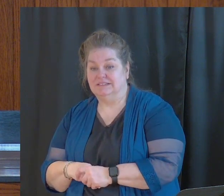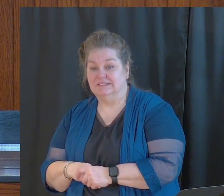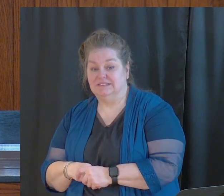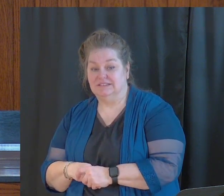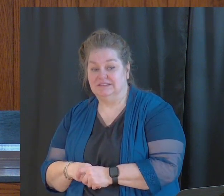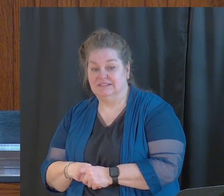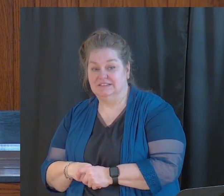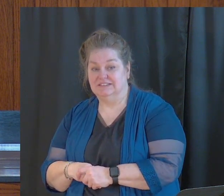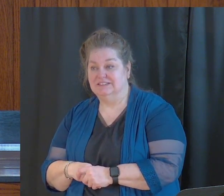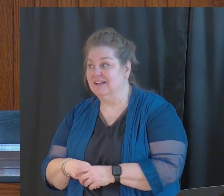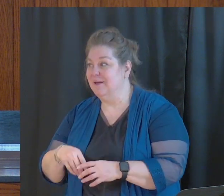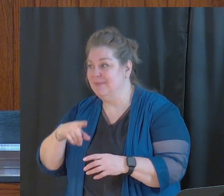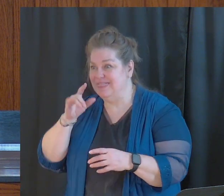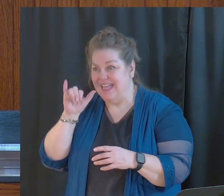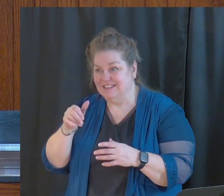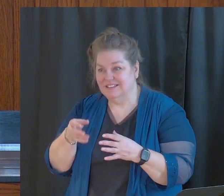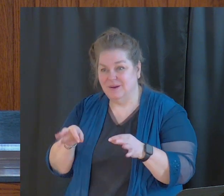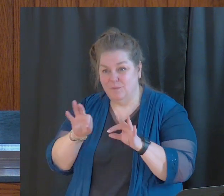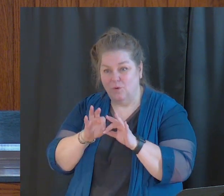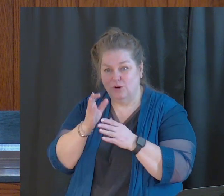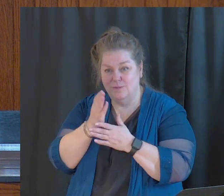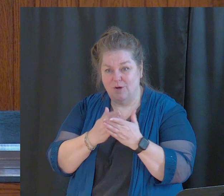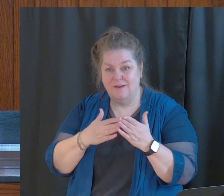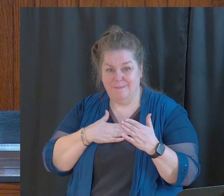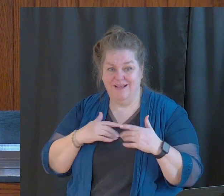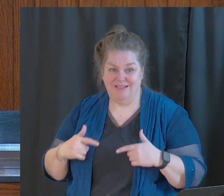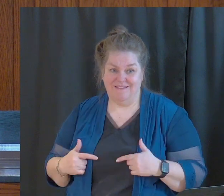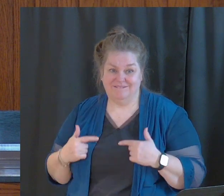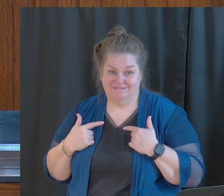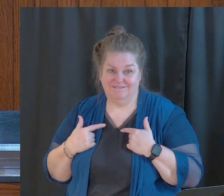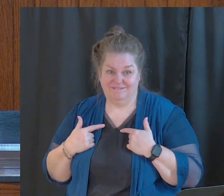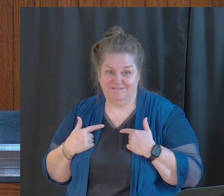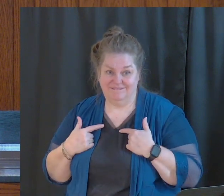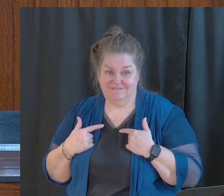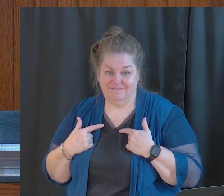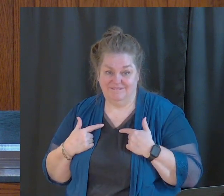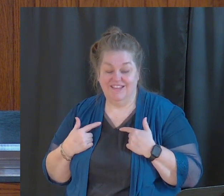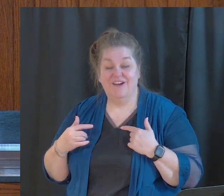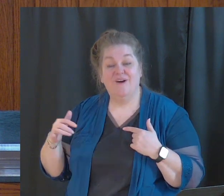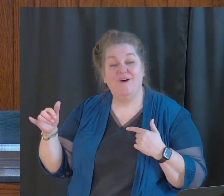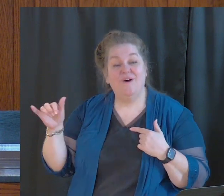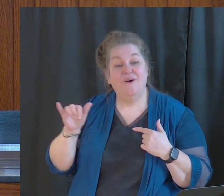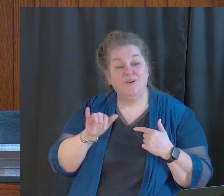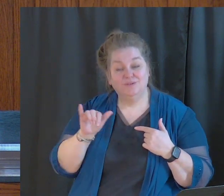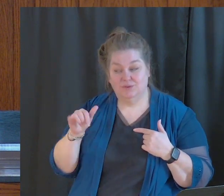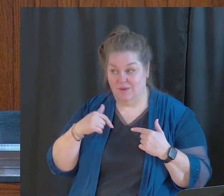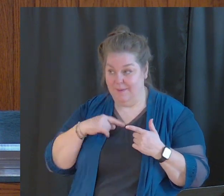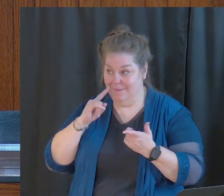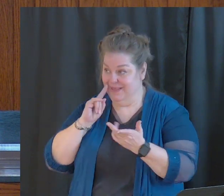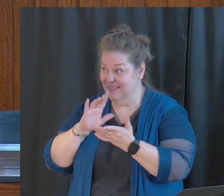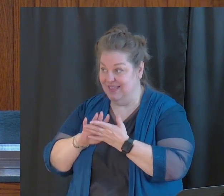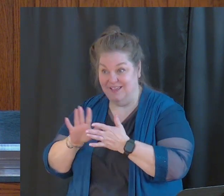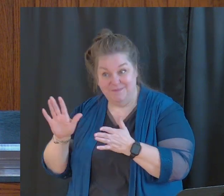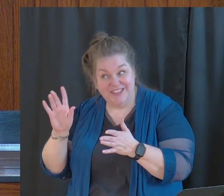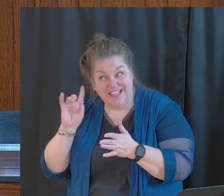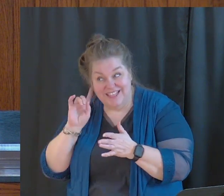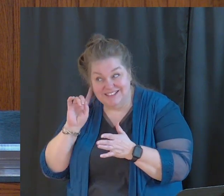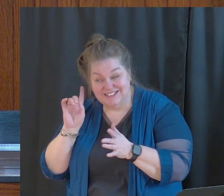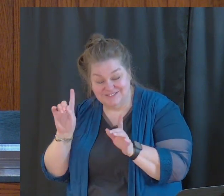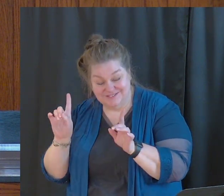because it's an important part of my life. And I also believe, listen carefully,